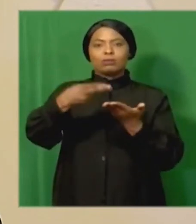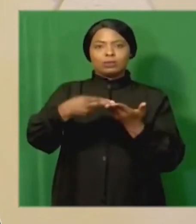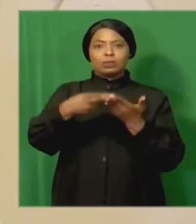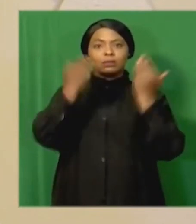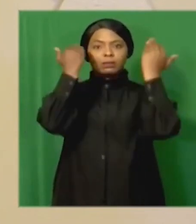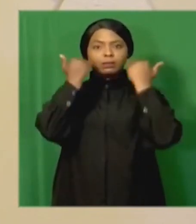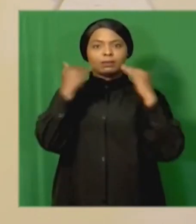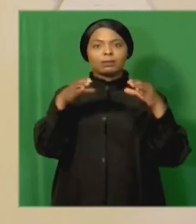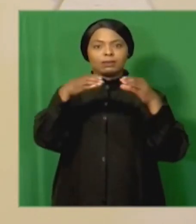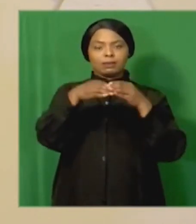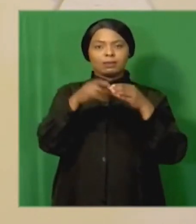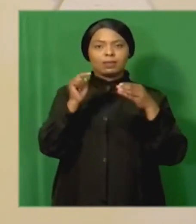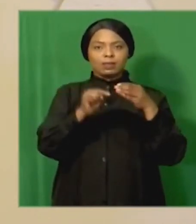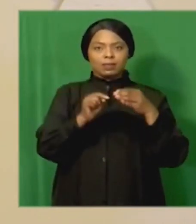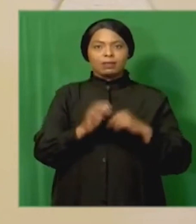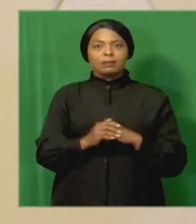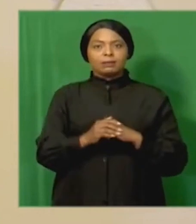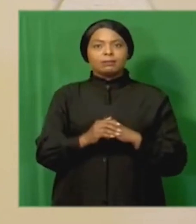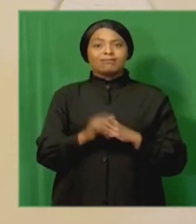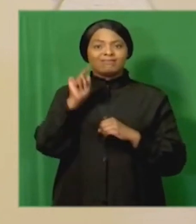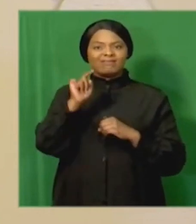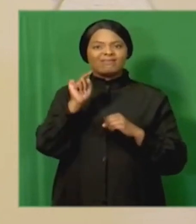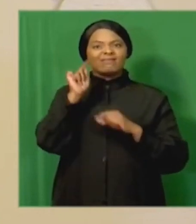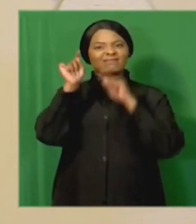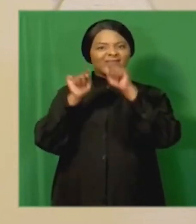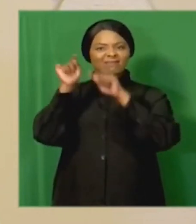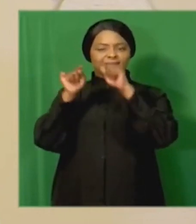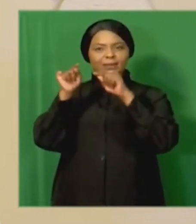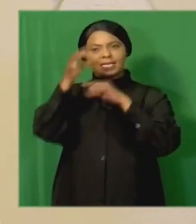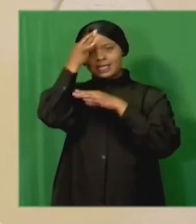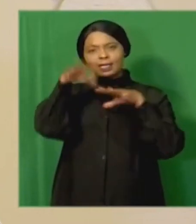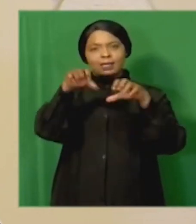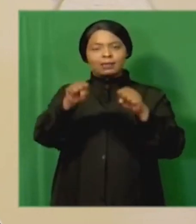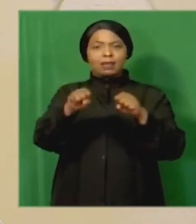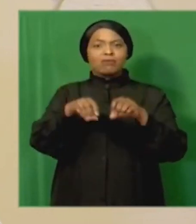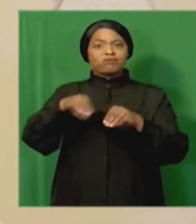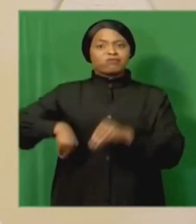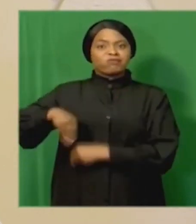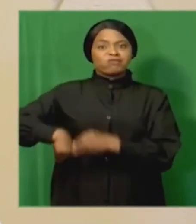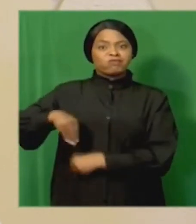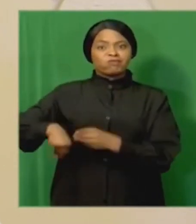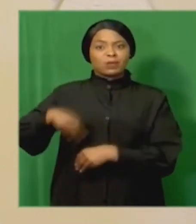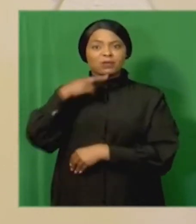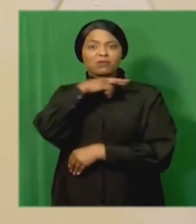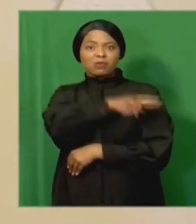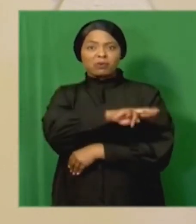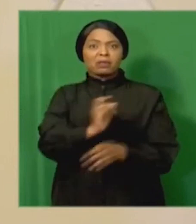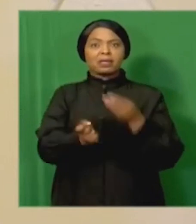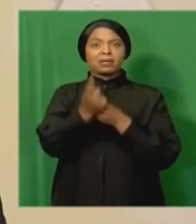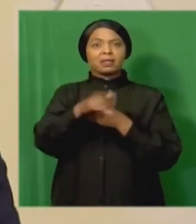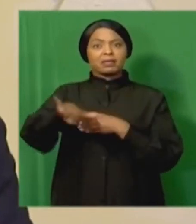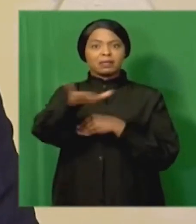Commission of Inquiry into allegations of state capture, corruption, and fraud in the public sector.